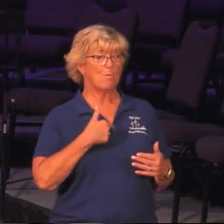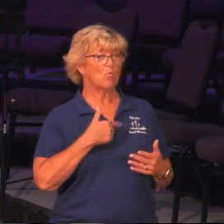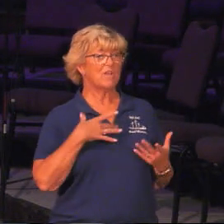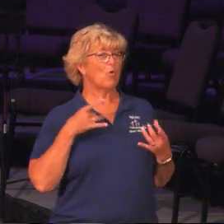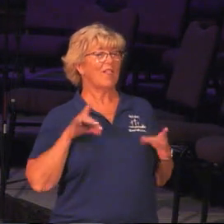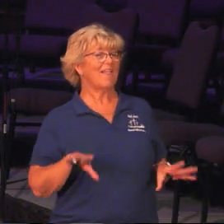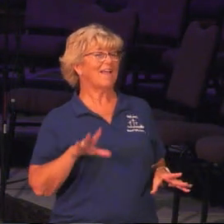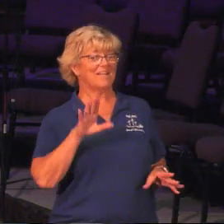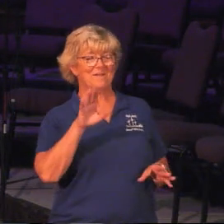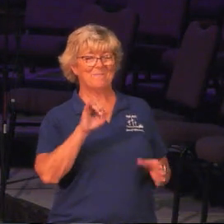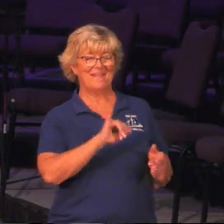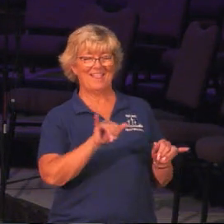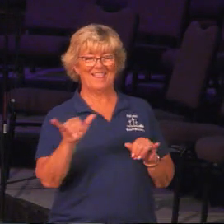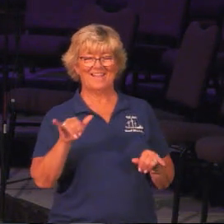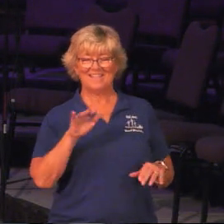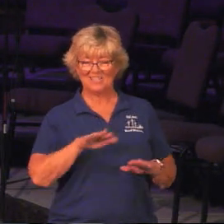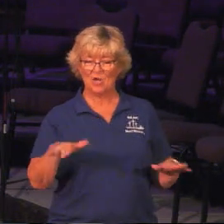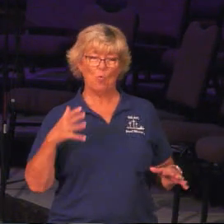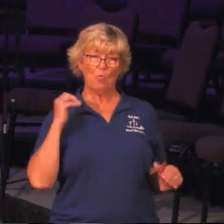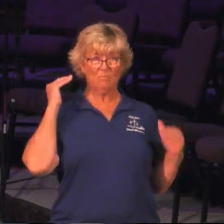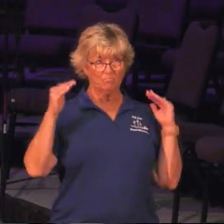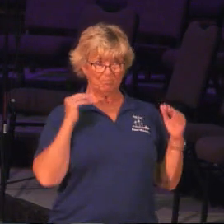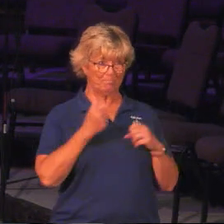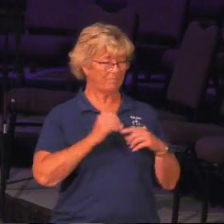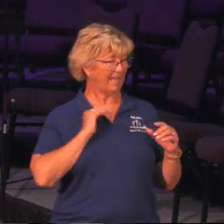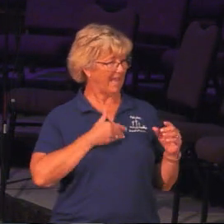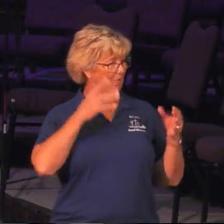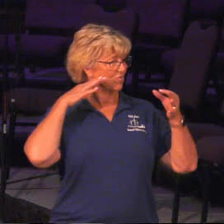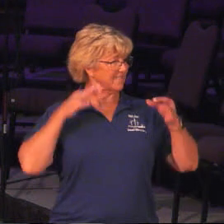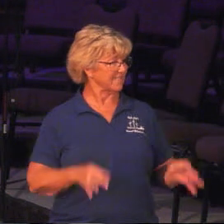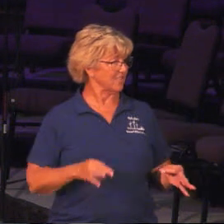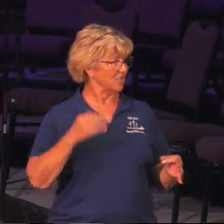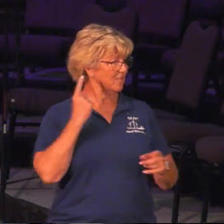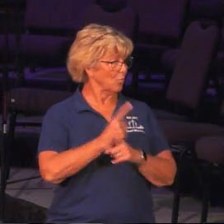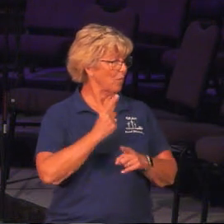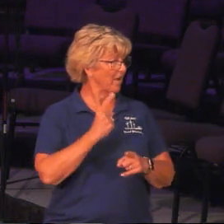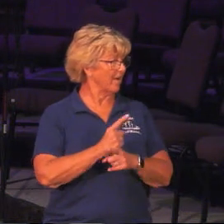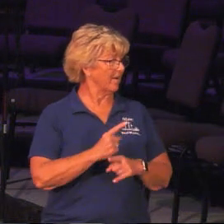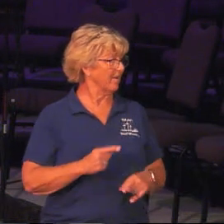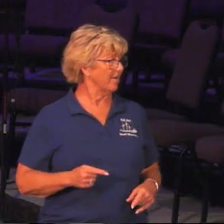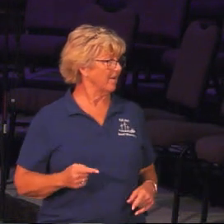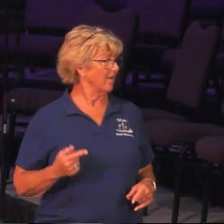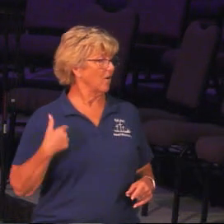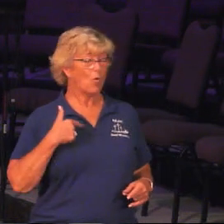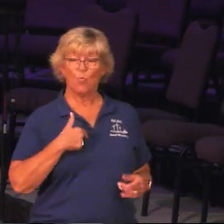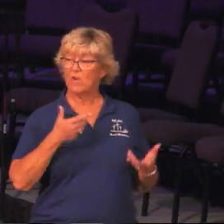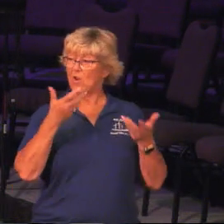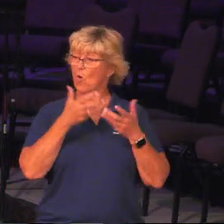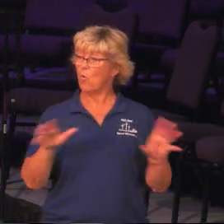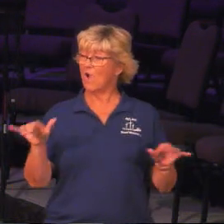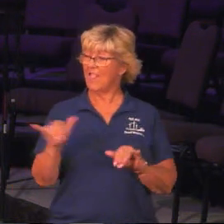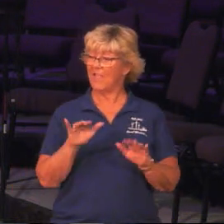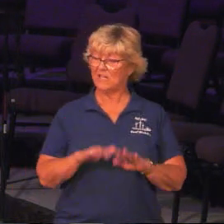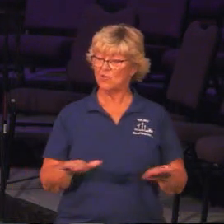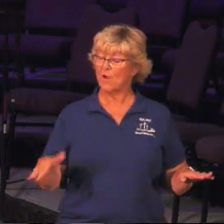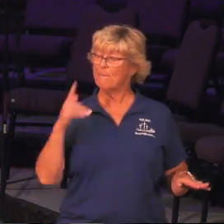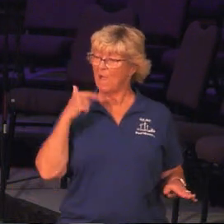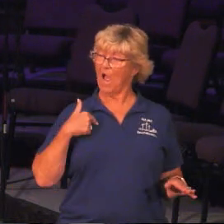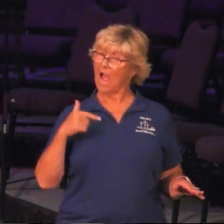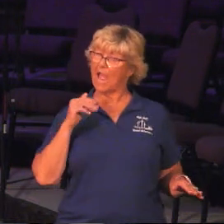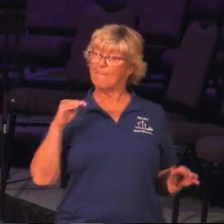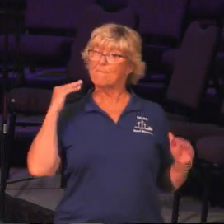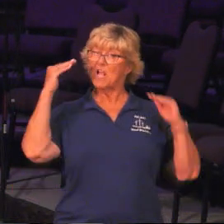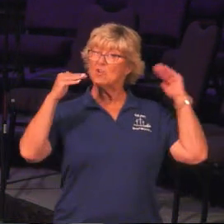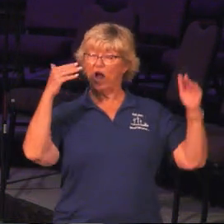like children. We want to be like adults and make our own decisions, right? But we don't want to be like children because we're adults and we